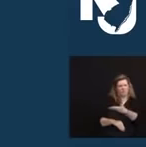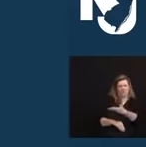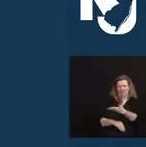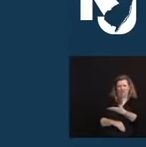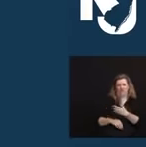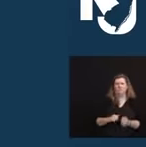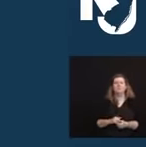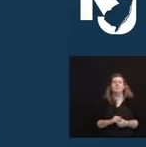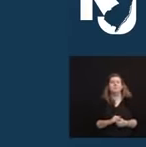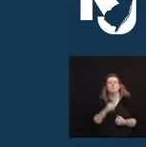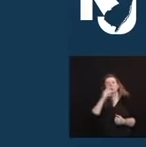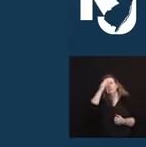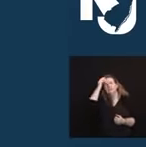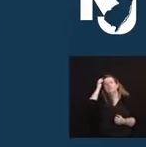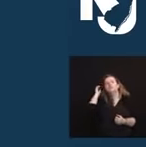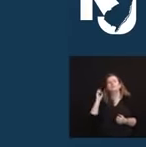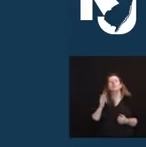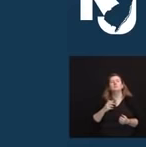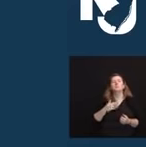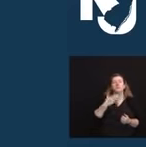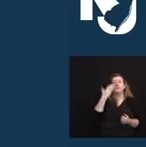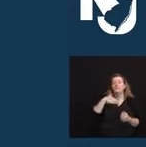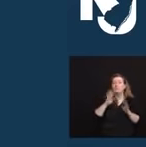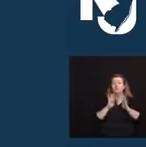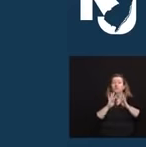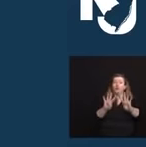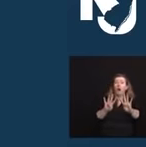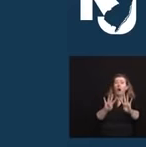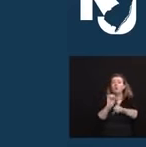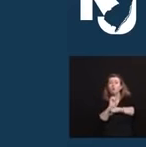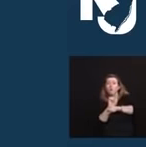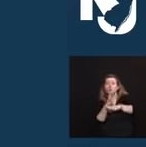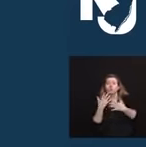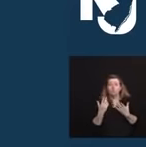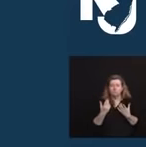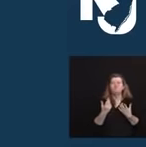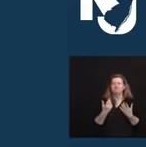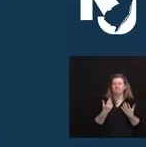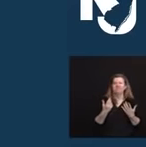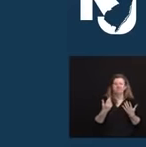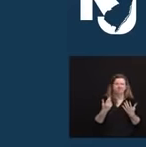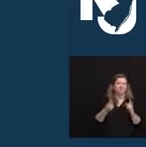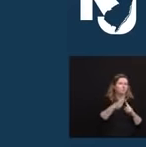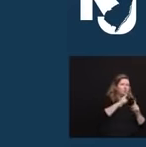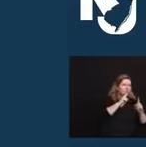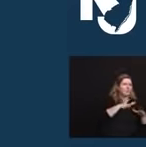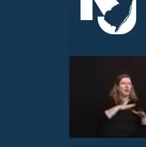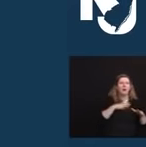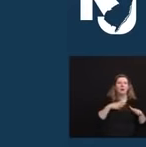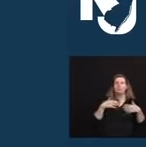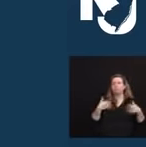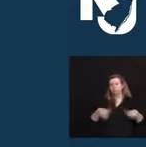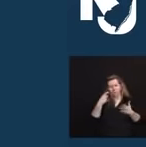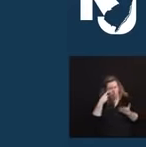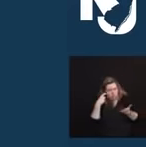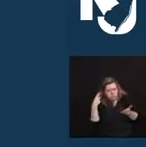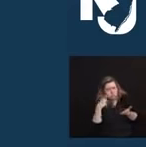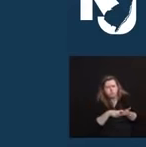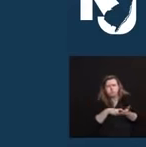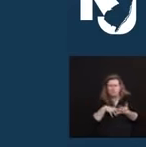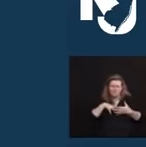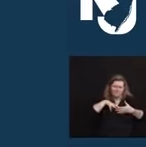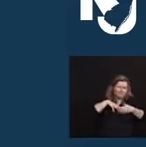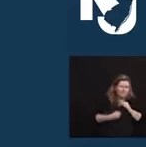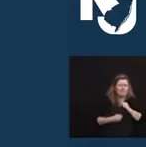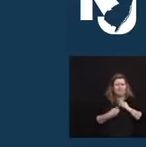Our frontline healthcare workers and first responders have seen far too much heartbreak and tragedy. And we want to be